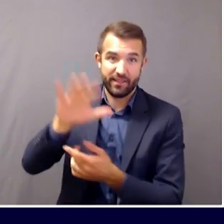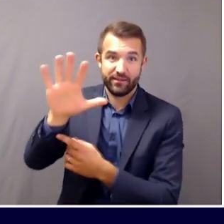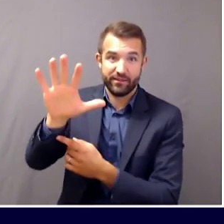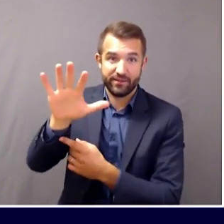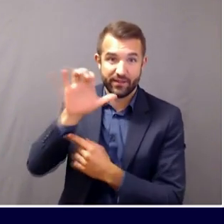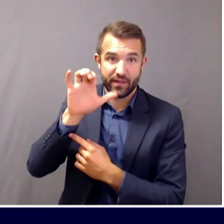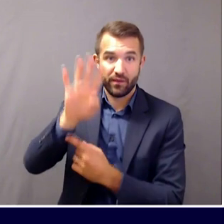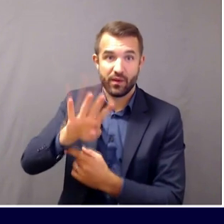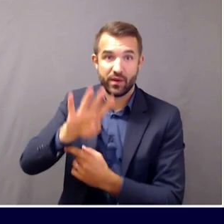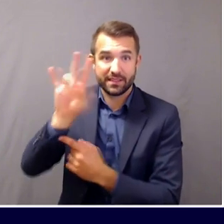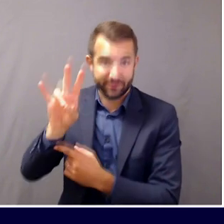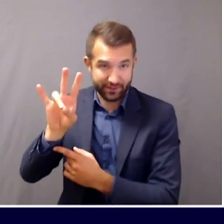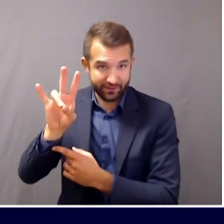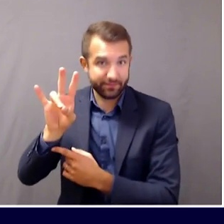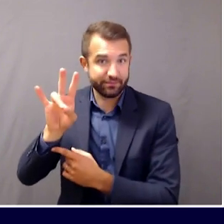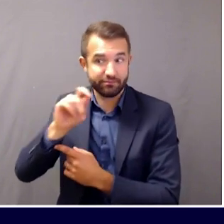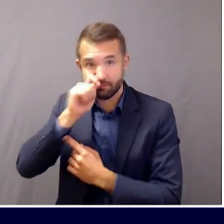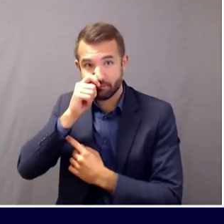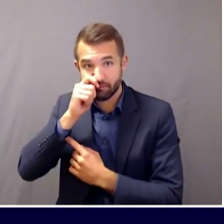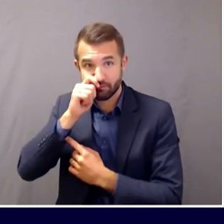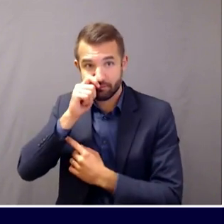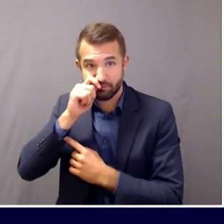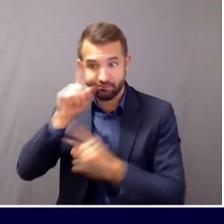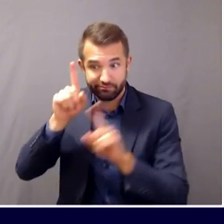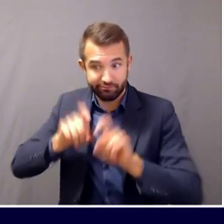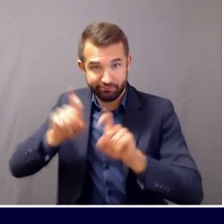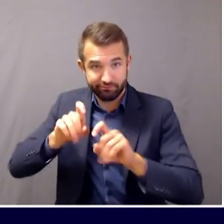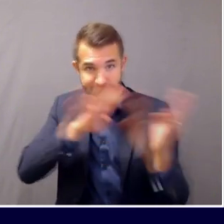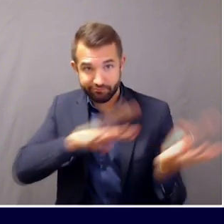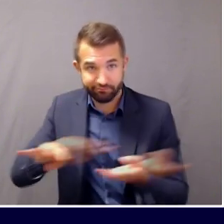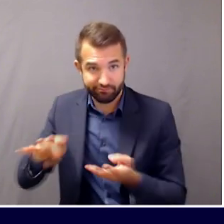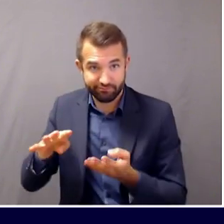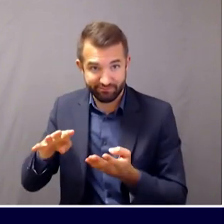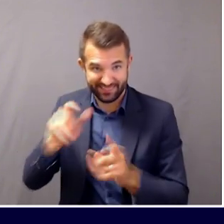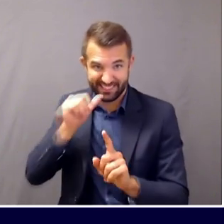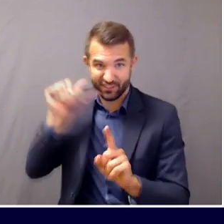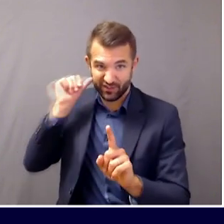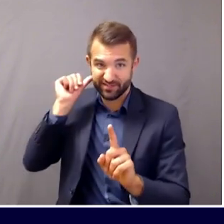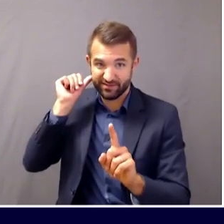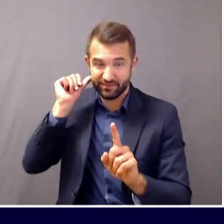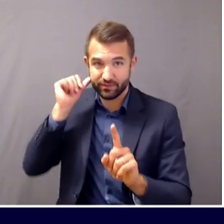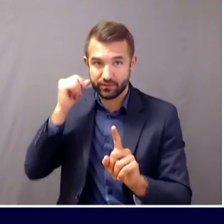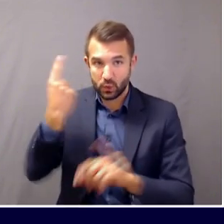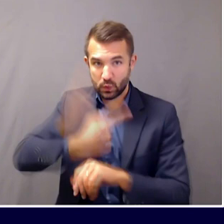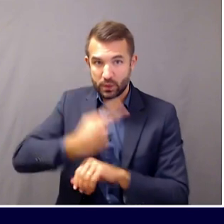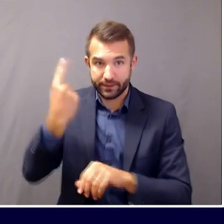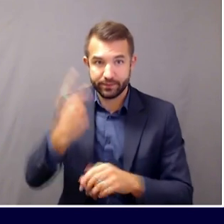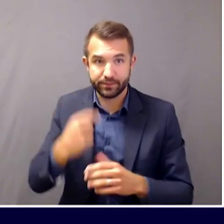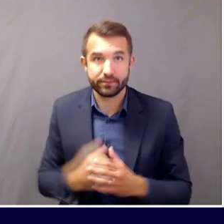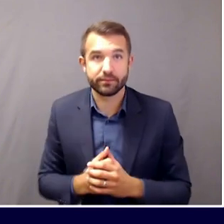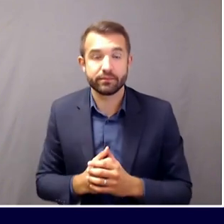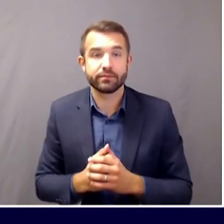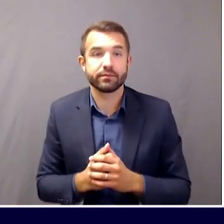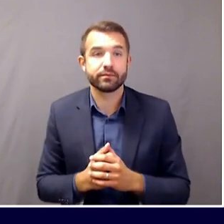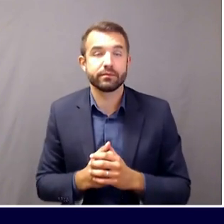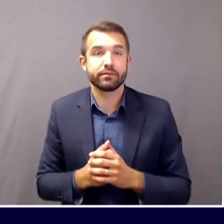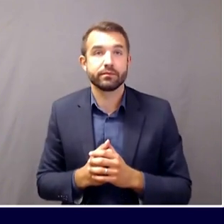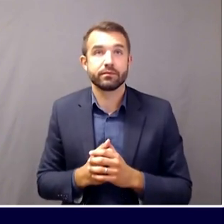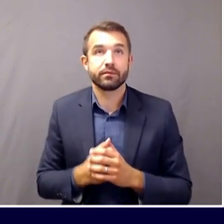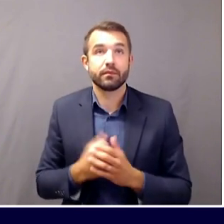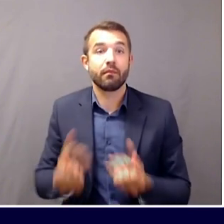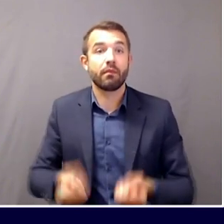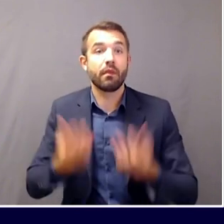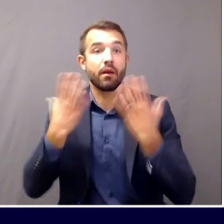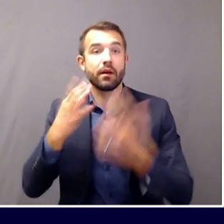PCR tests reported to Maine CDC, yesterday's one-day positivity rate was